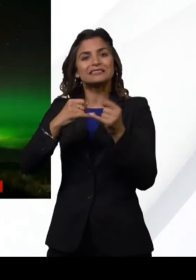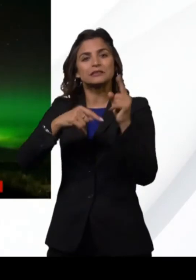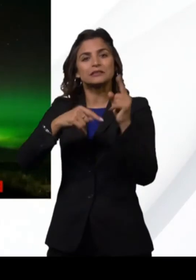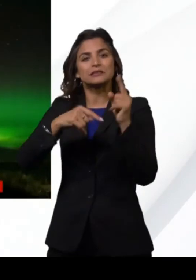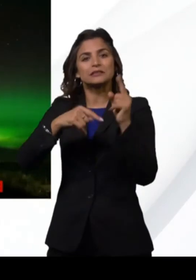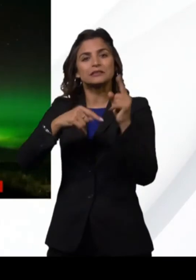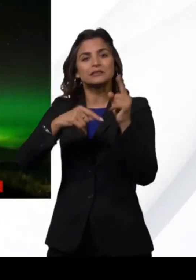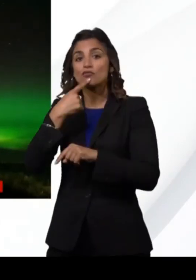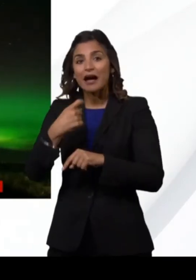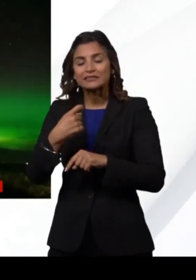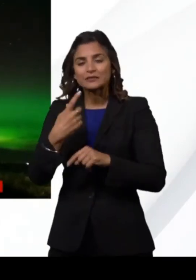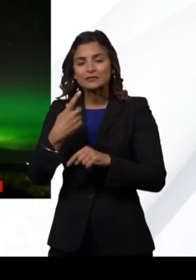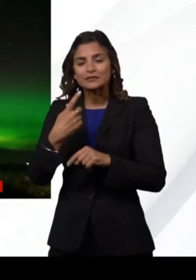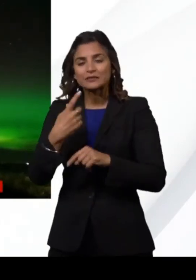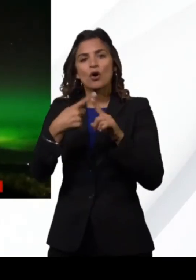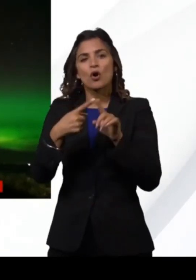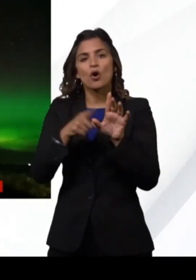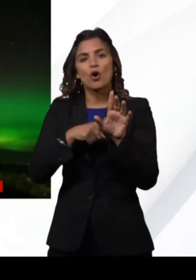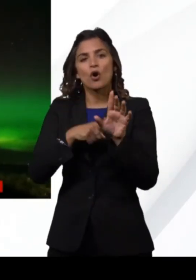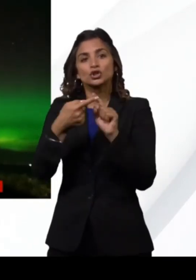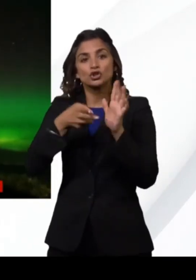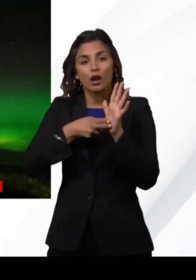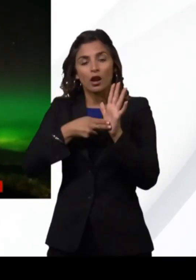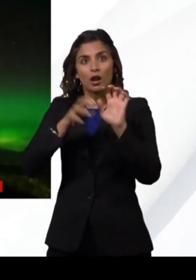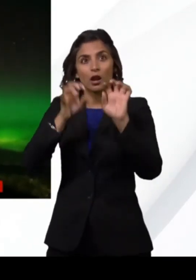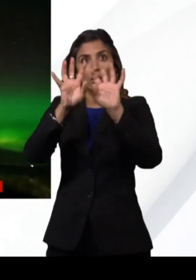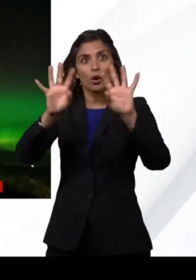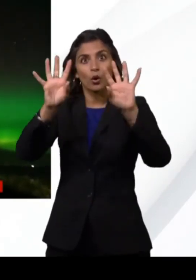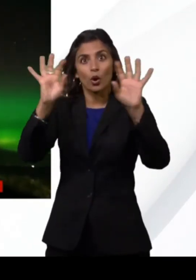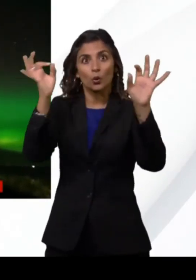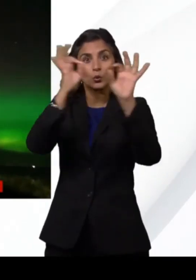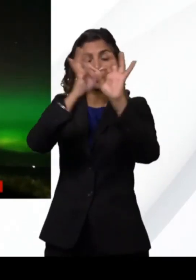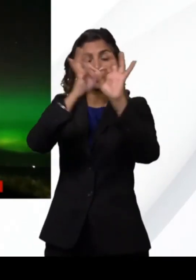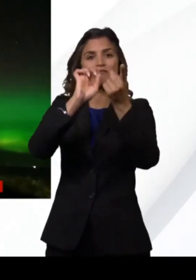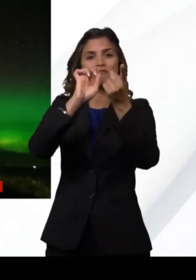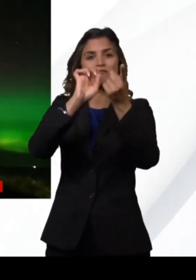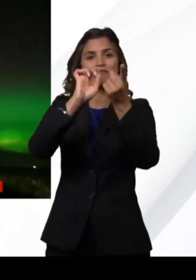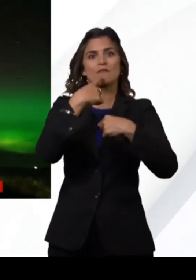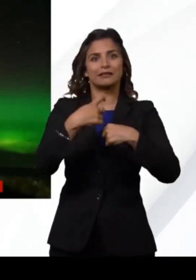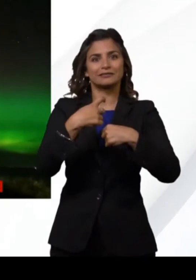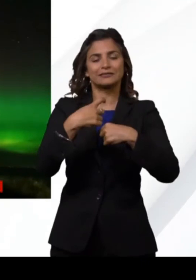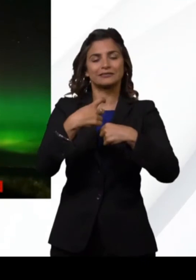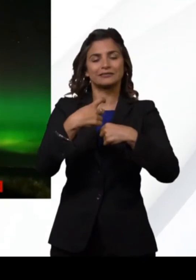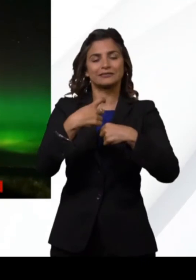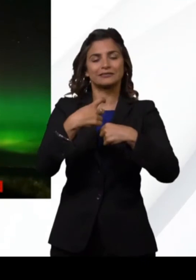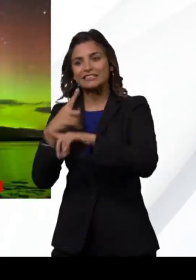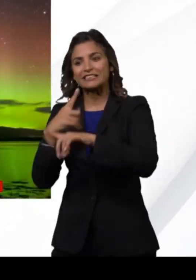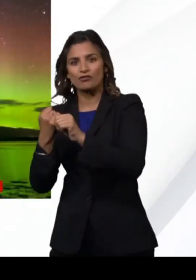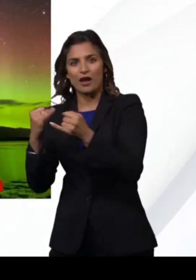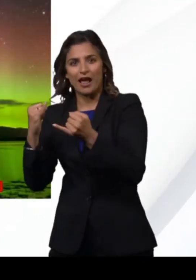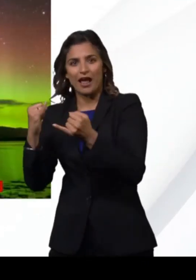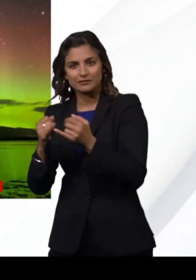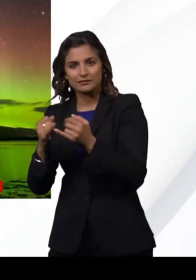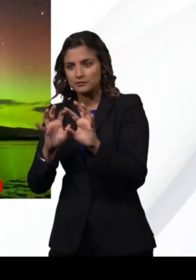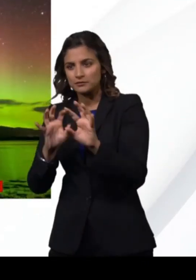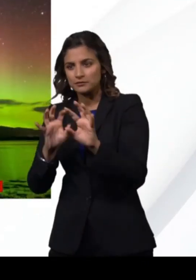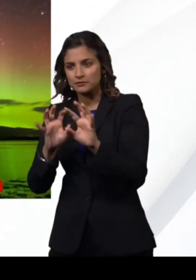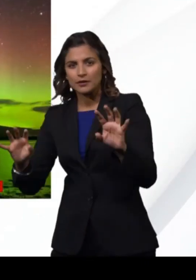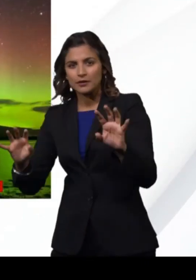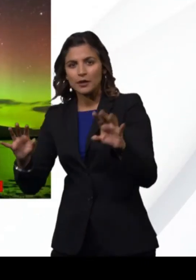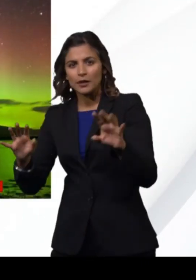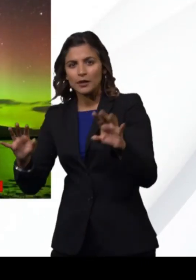oxygen way up in the upper atmosphere. The greens, oxygen in lower atmosphere. The greens are more common here. And if you see sort of bluey,